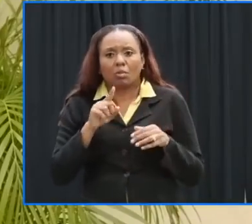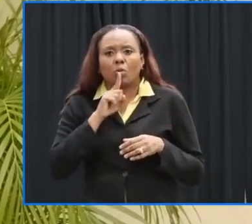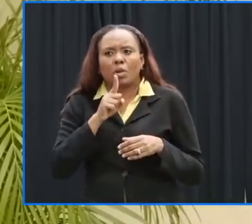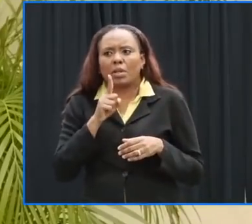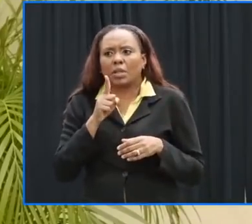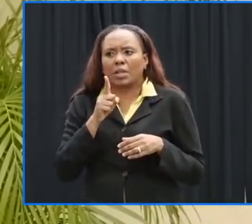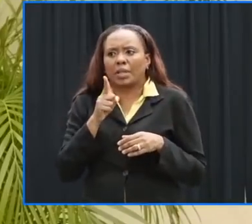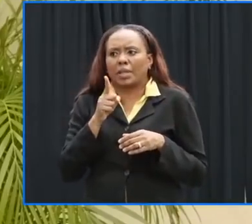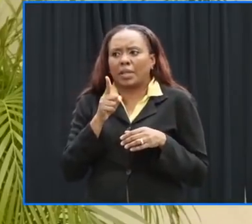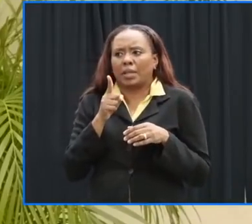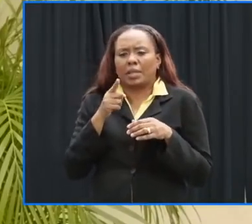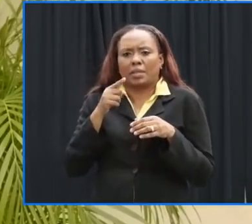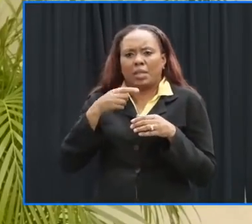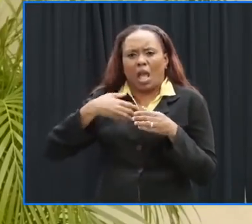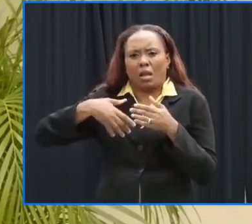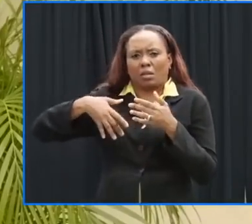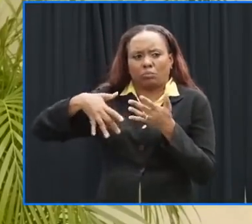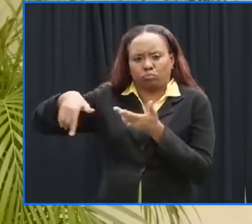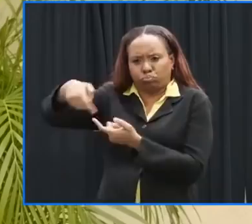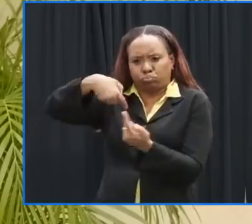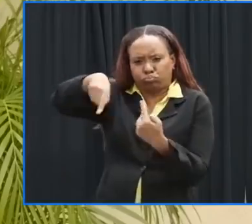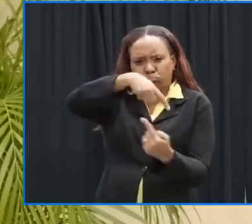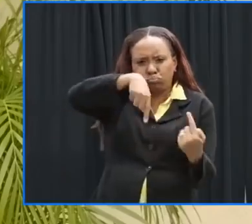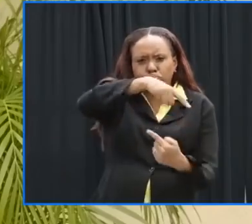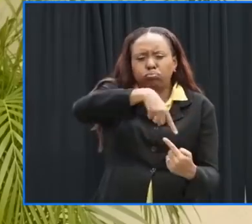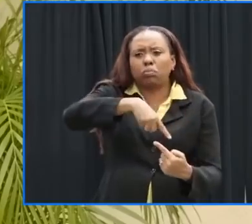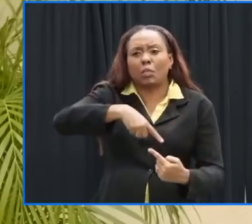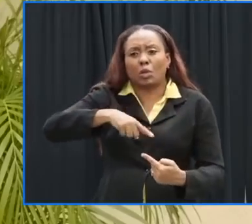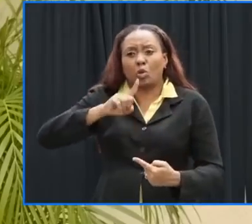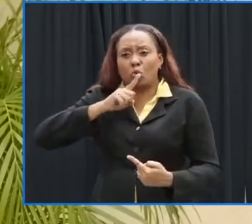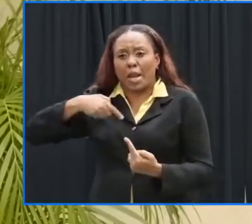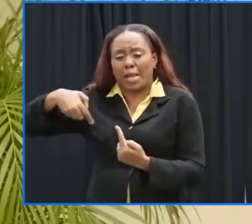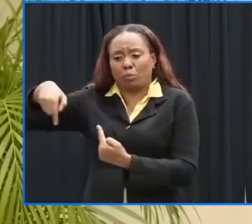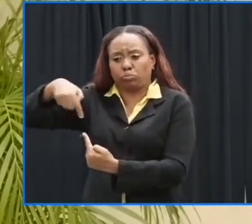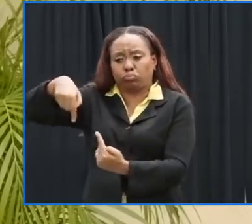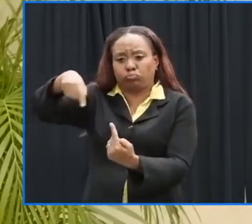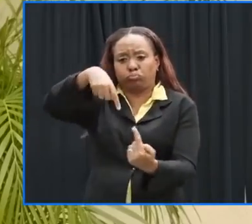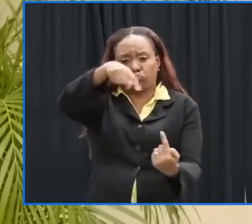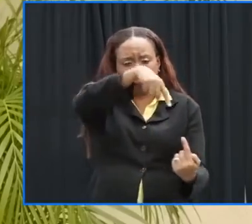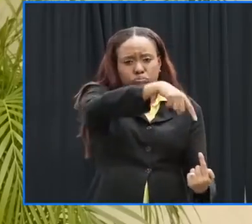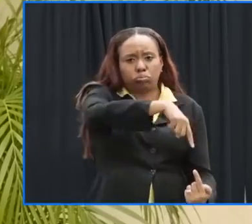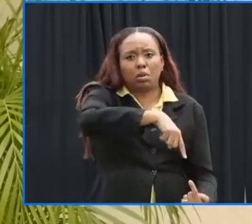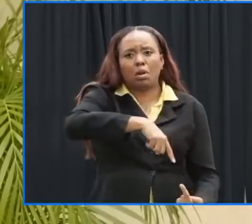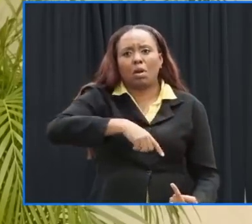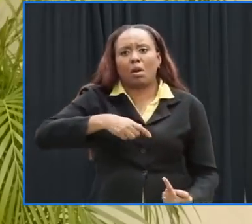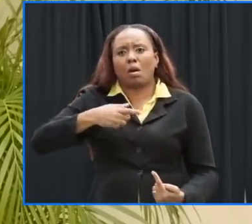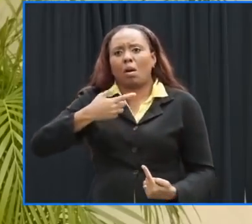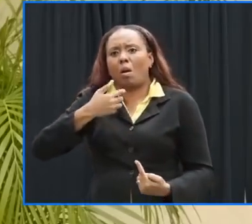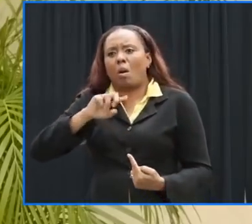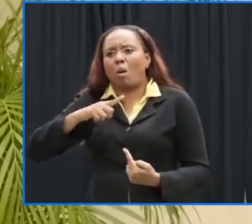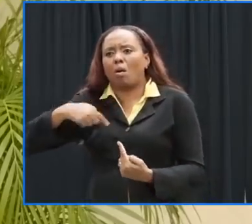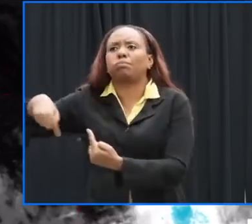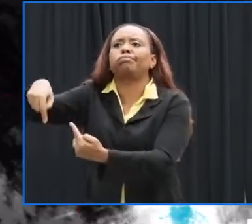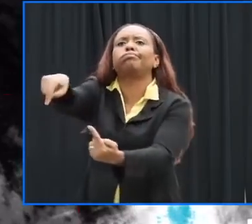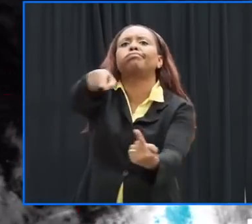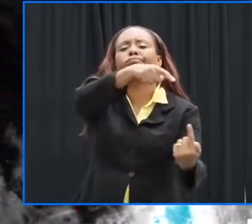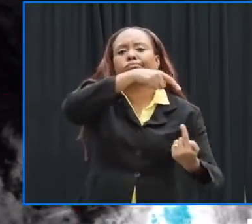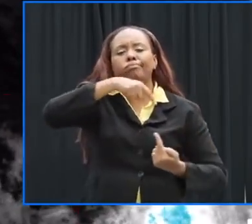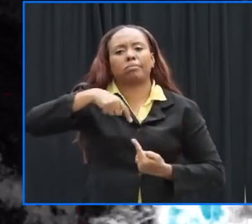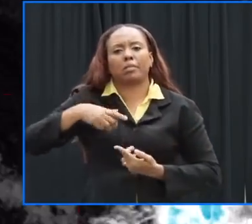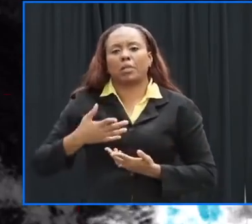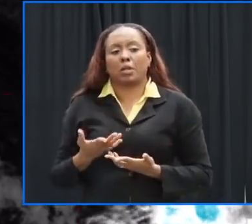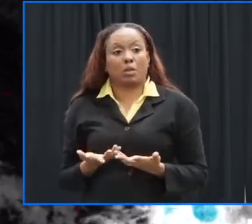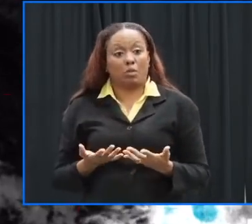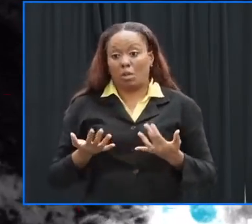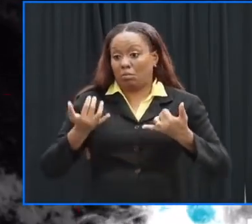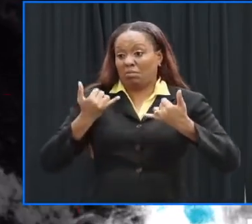needed it's not very well organized you see like rapid intensification tropical cyclone or tropical storm and it's not disorganized that you've seen um